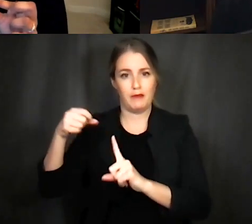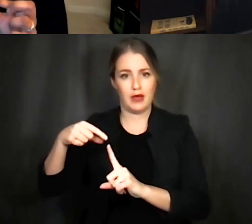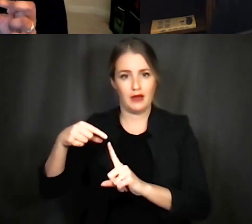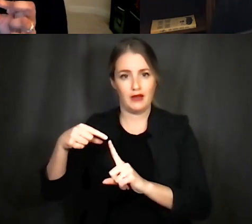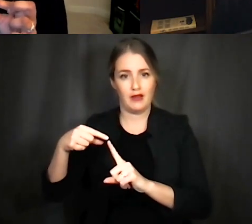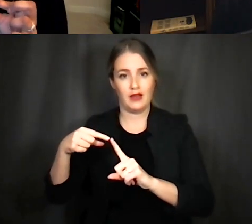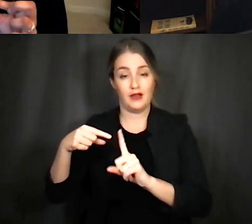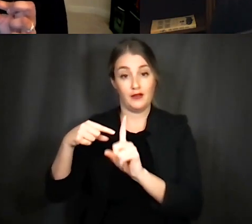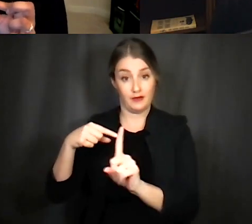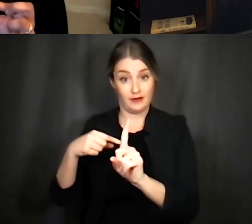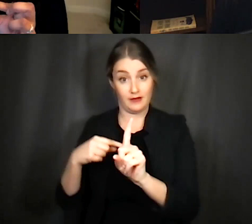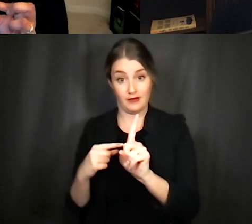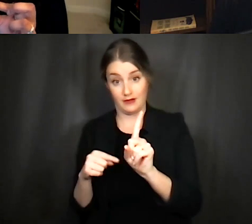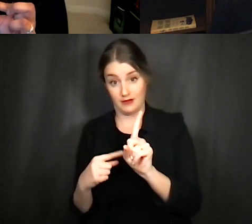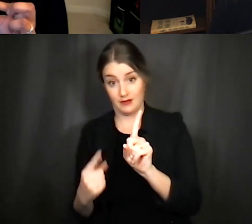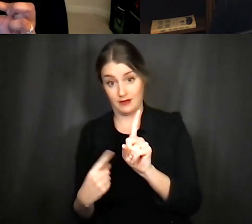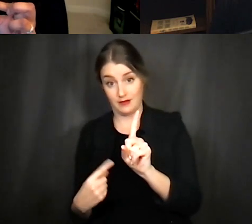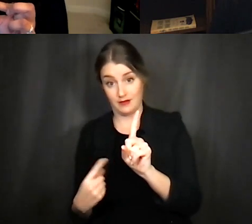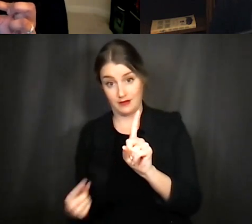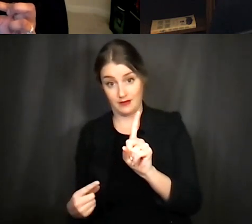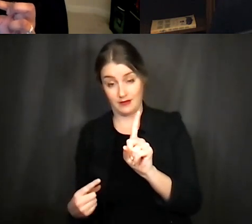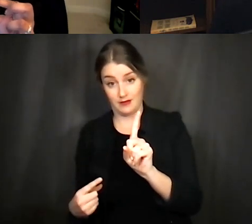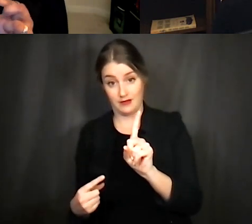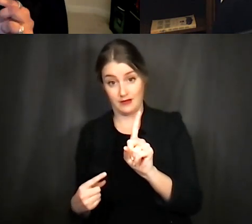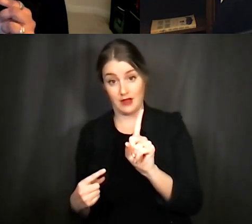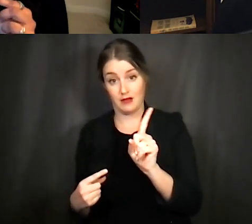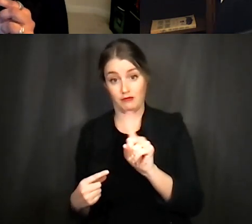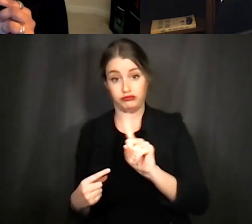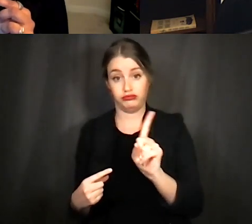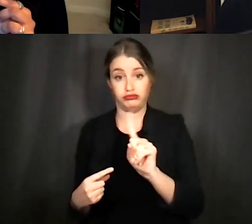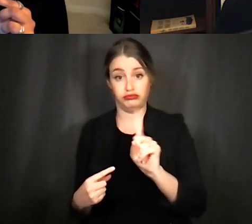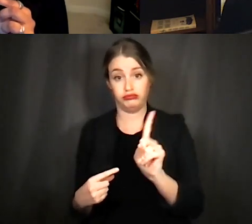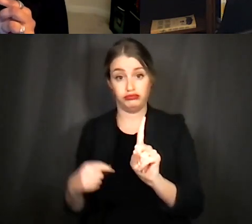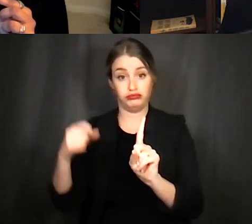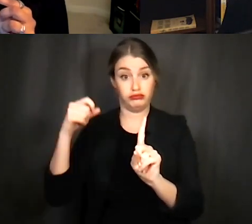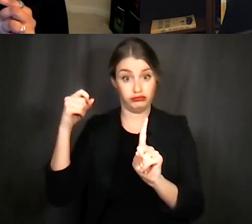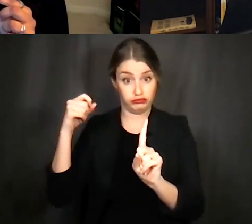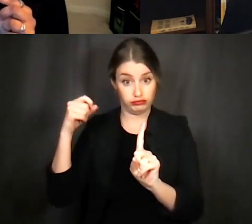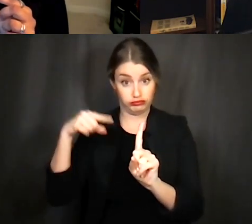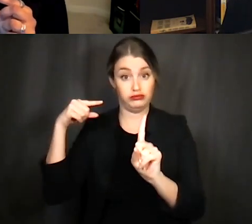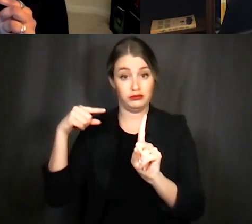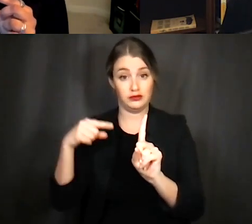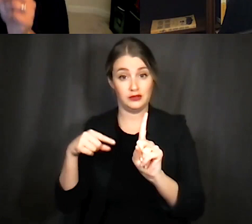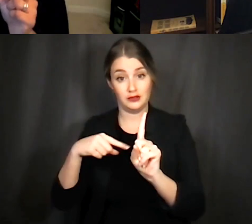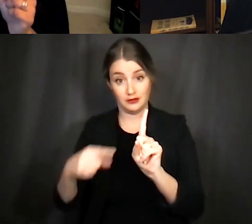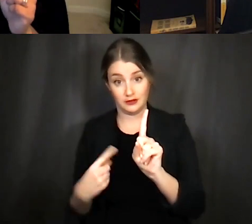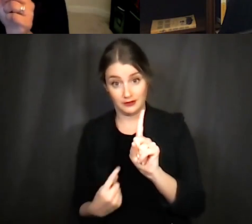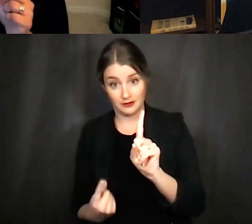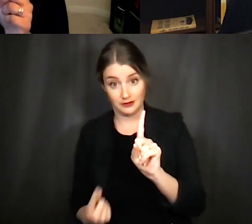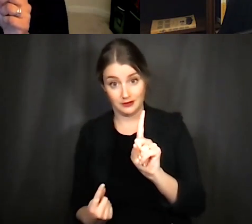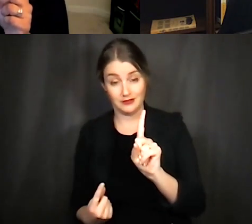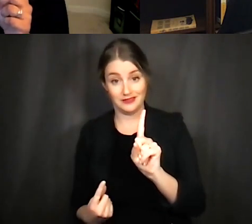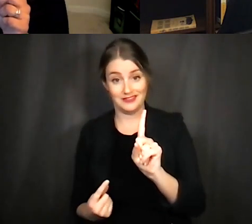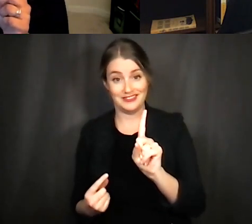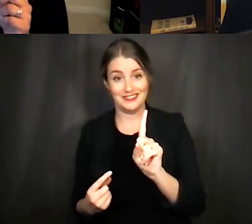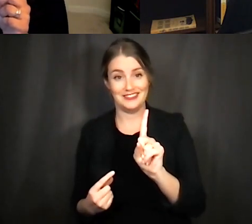ganglion um neuron uh receives that that um that uh neurotransmitter to say I